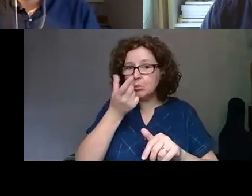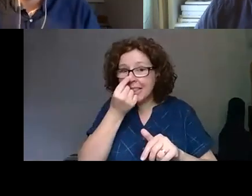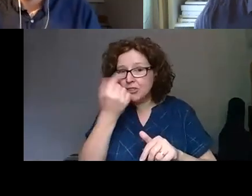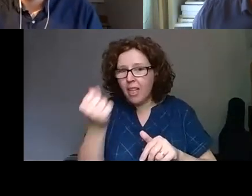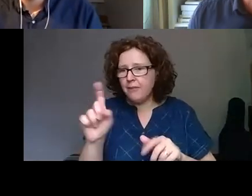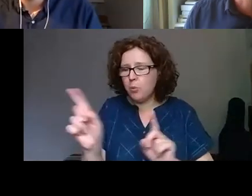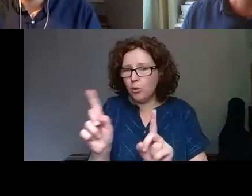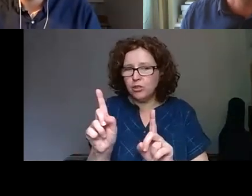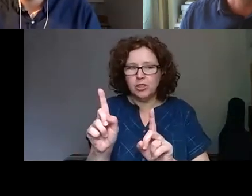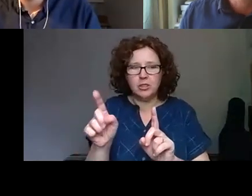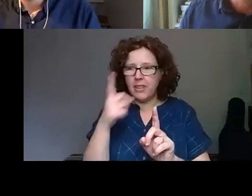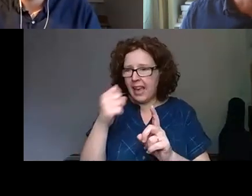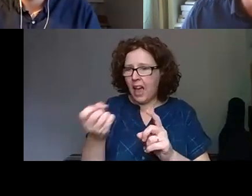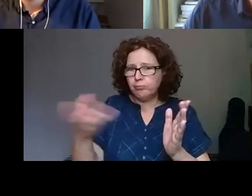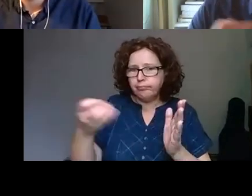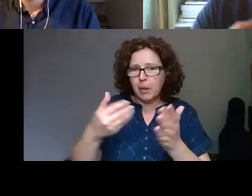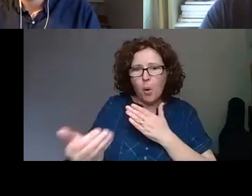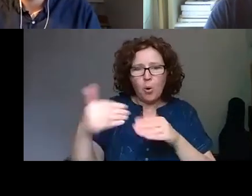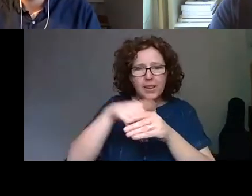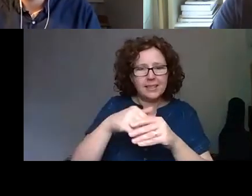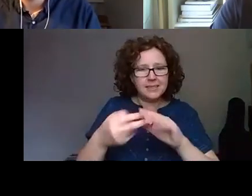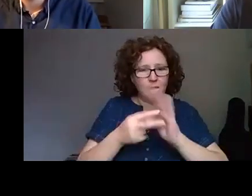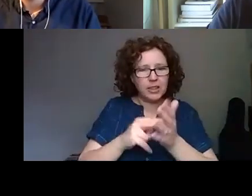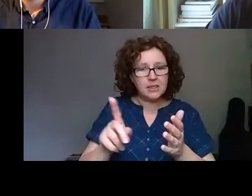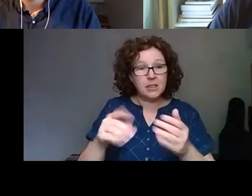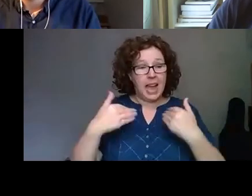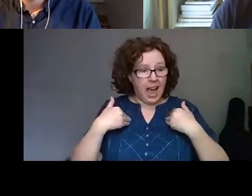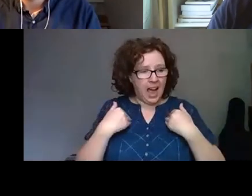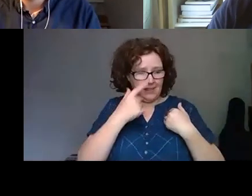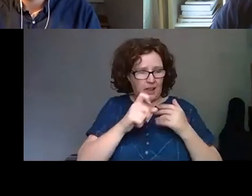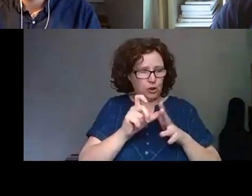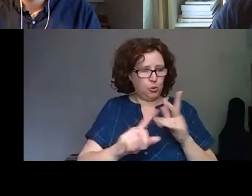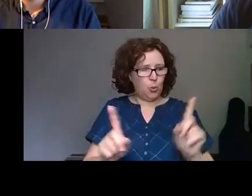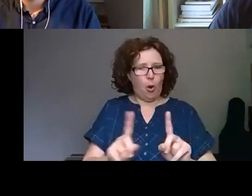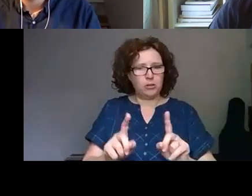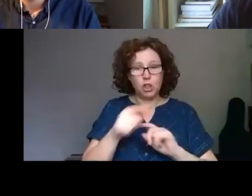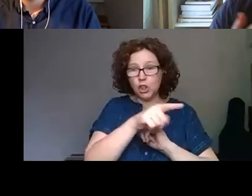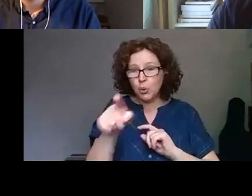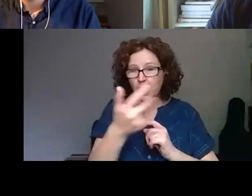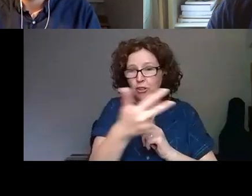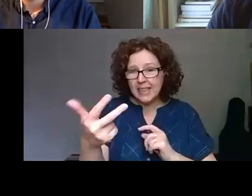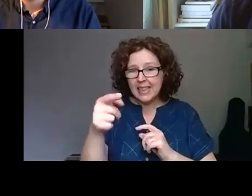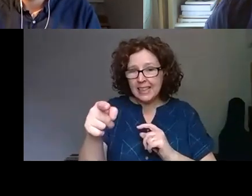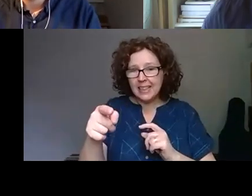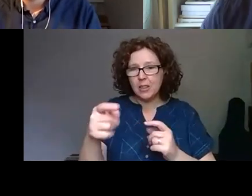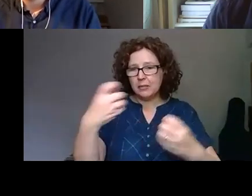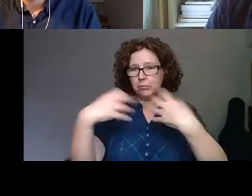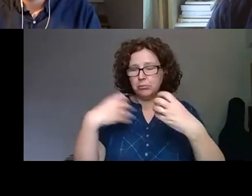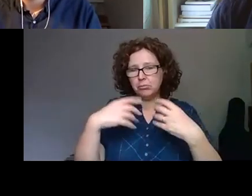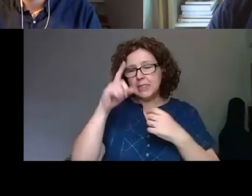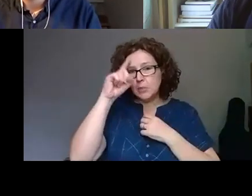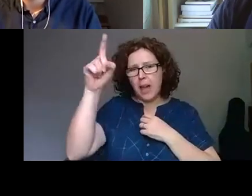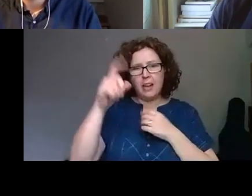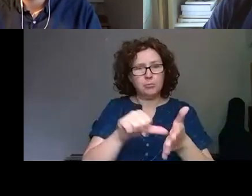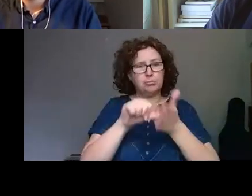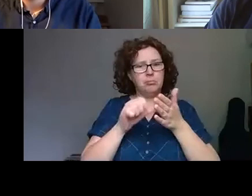have within our institutions. And what can we do what can you three do and show us as as inspiring leaders to take us